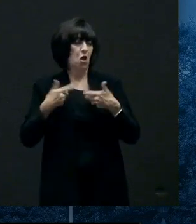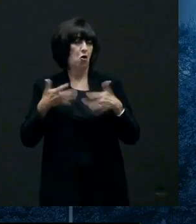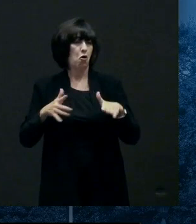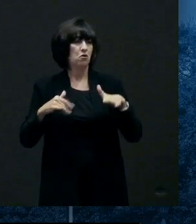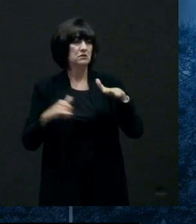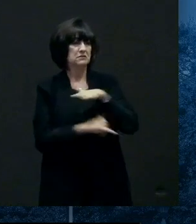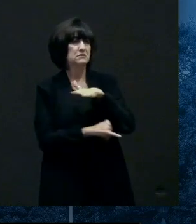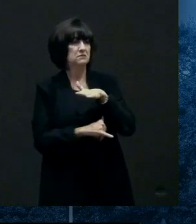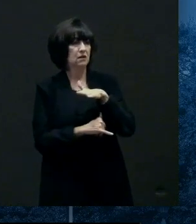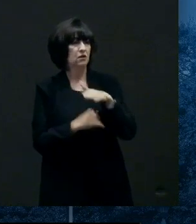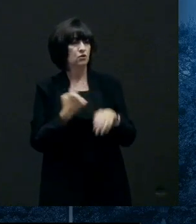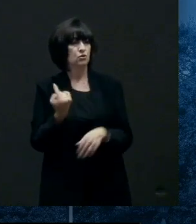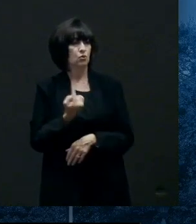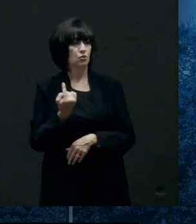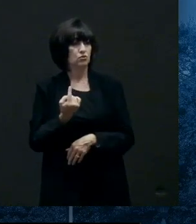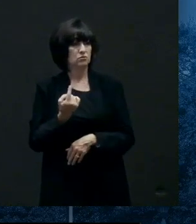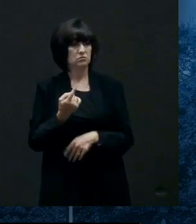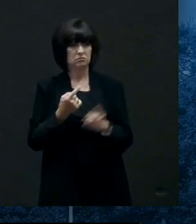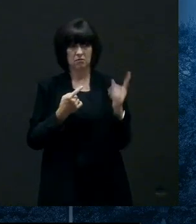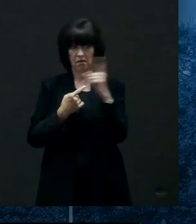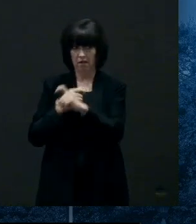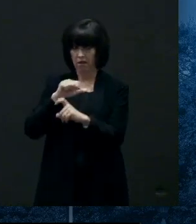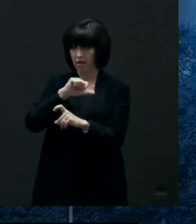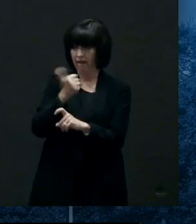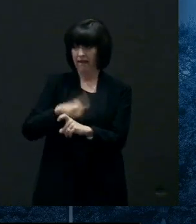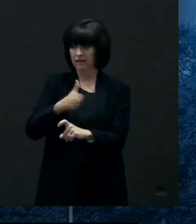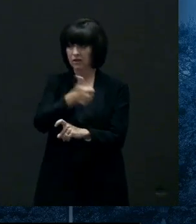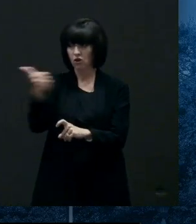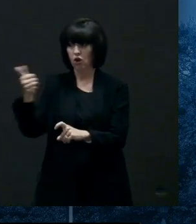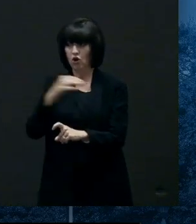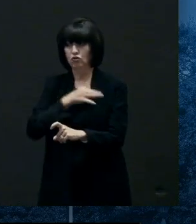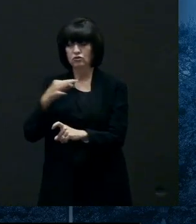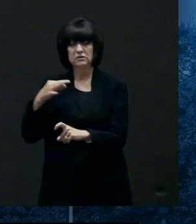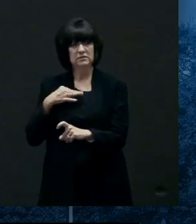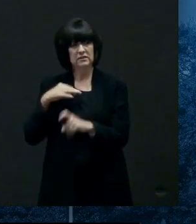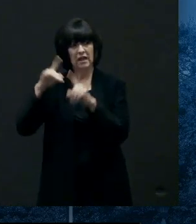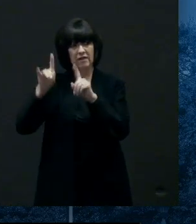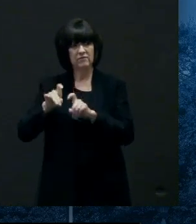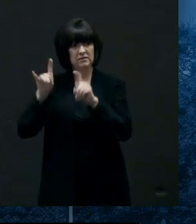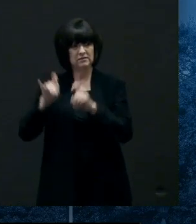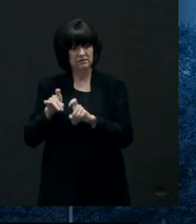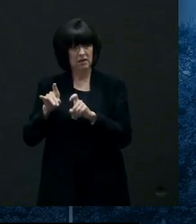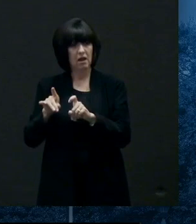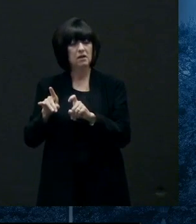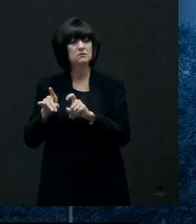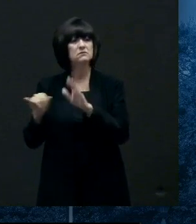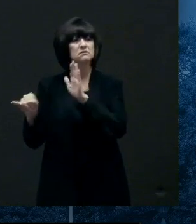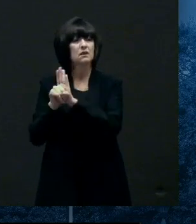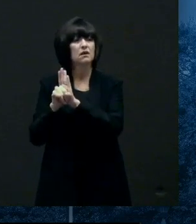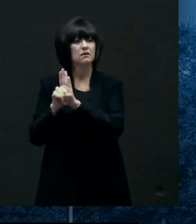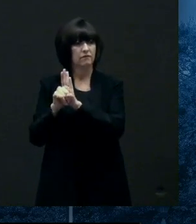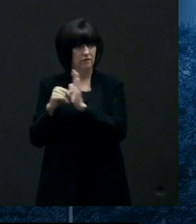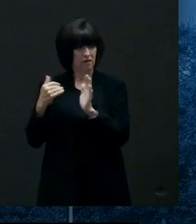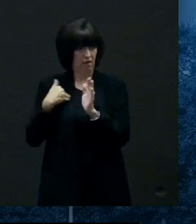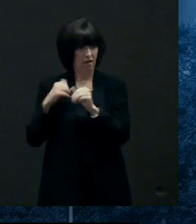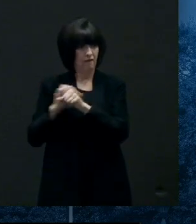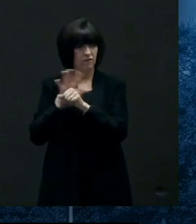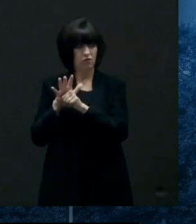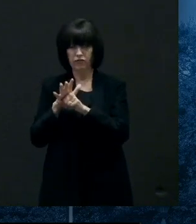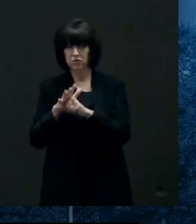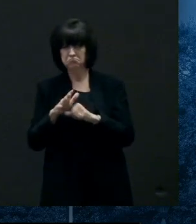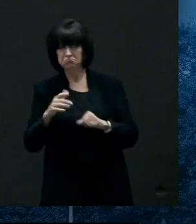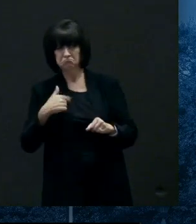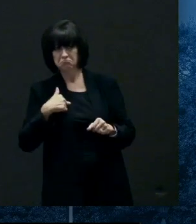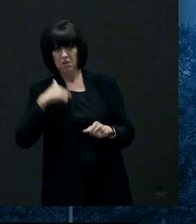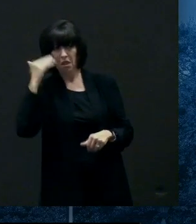has any other staff members tested positive just to follow up on that question uh not that i'm aware